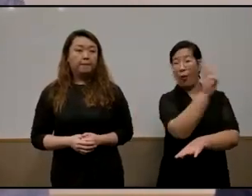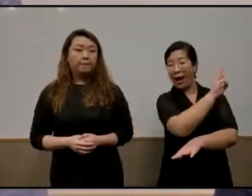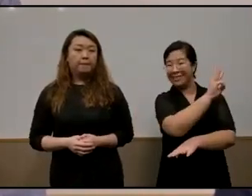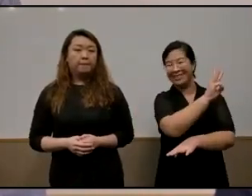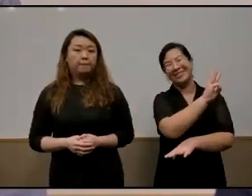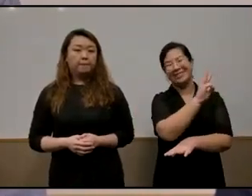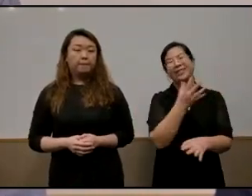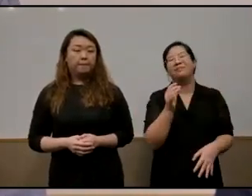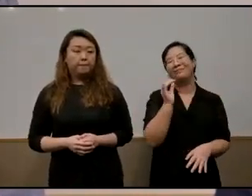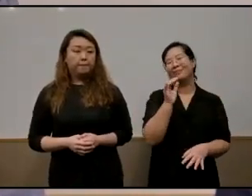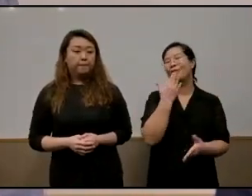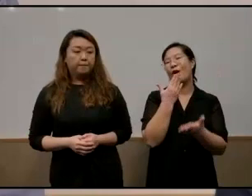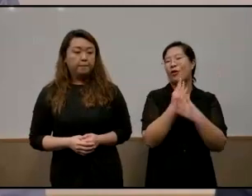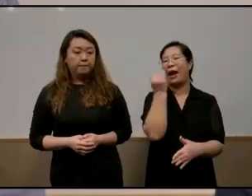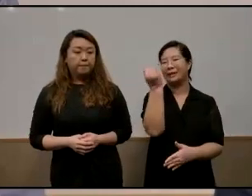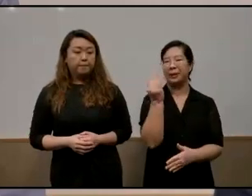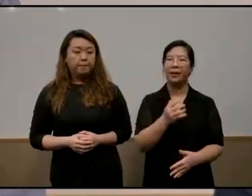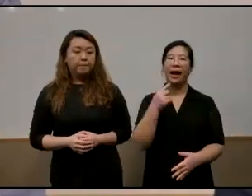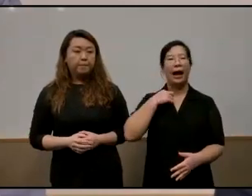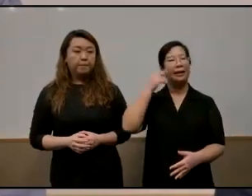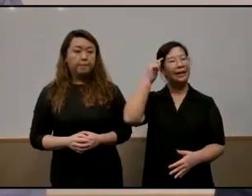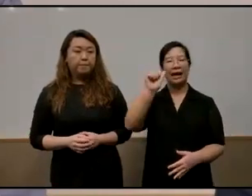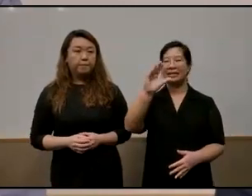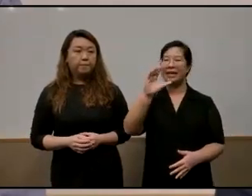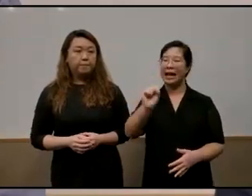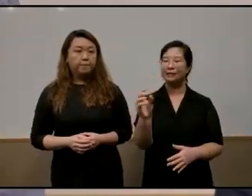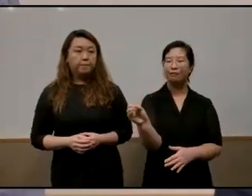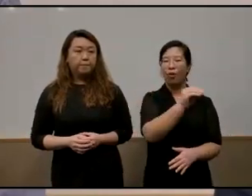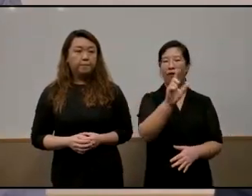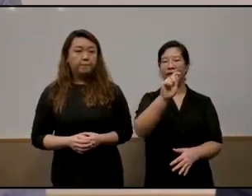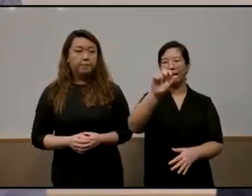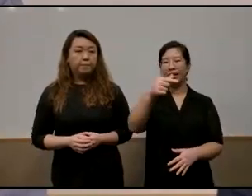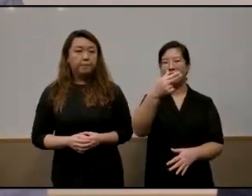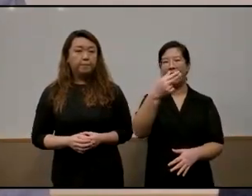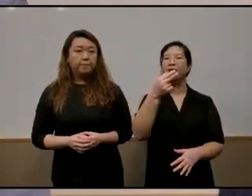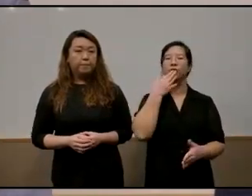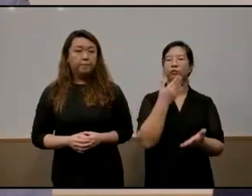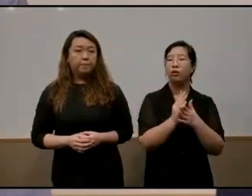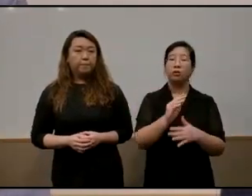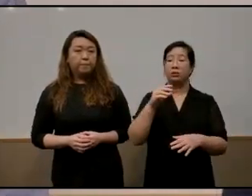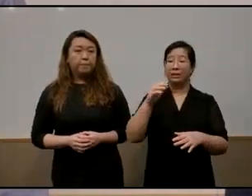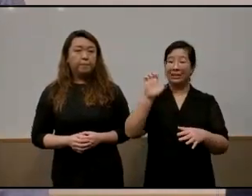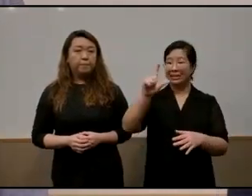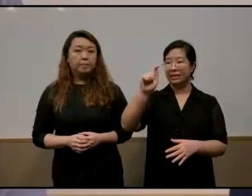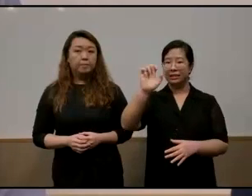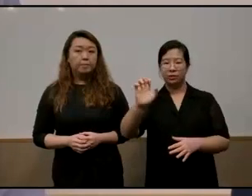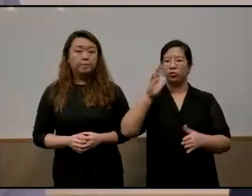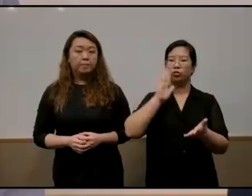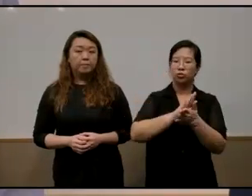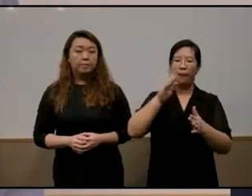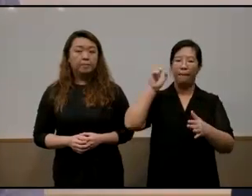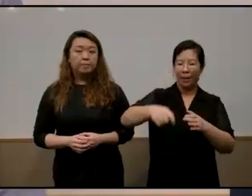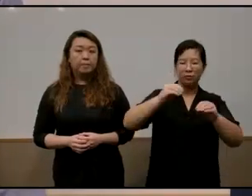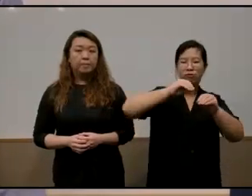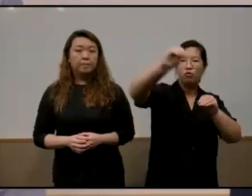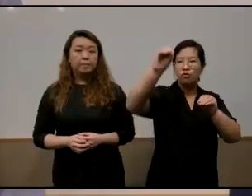is a good idea i think acs moving in tengah is a good move i think that elite schools should be spread out as far apart as possible i think that